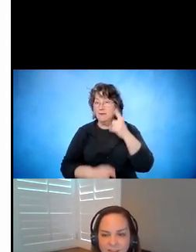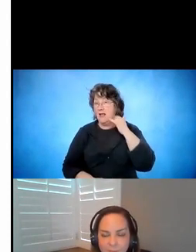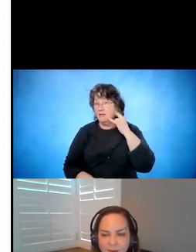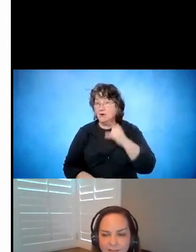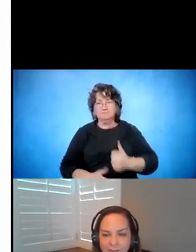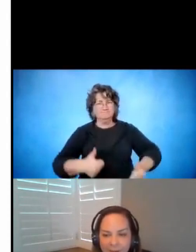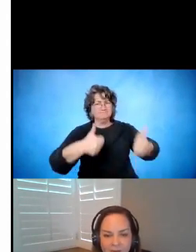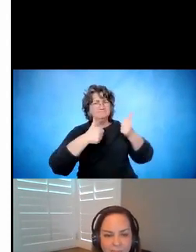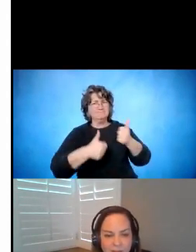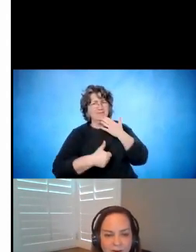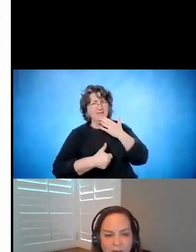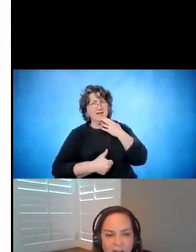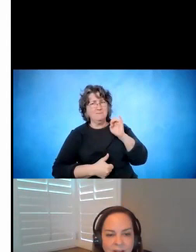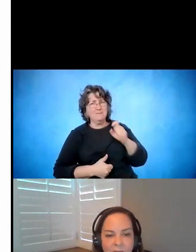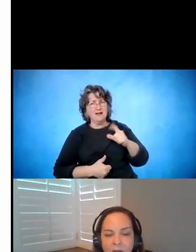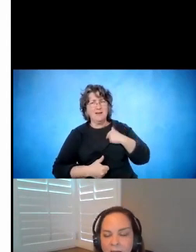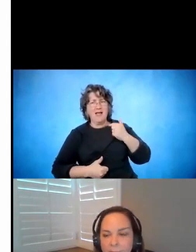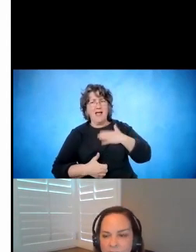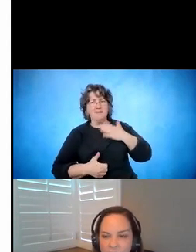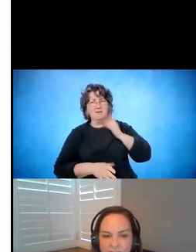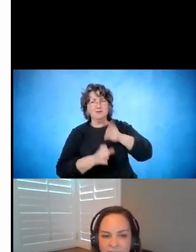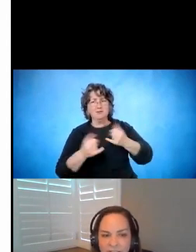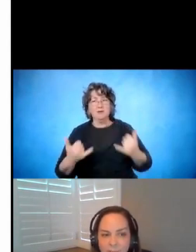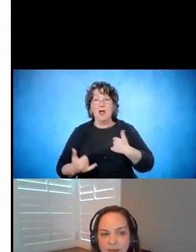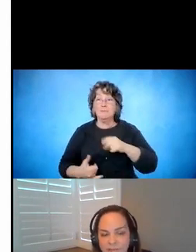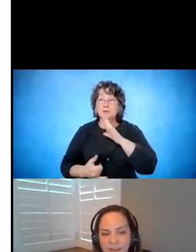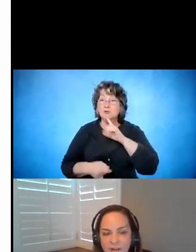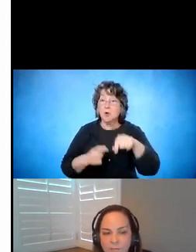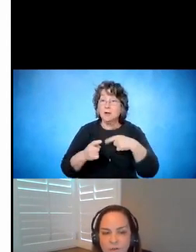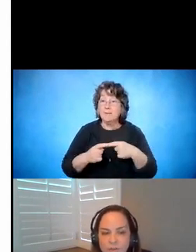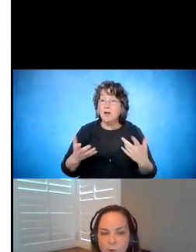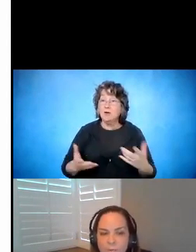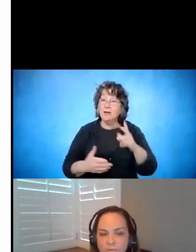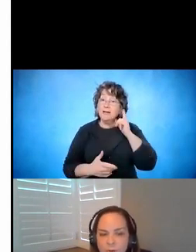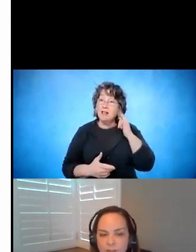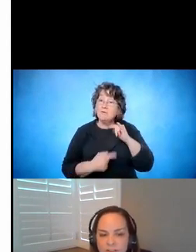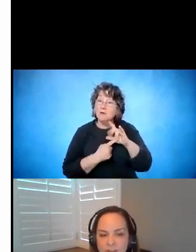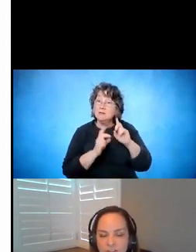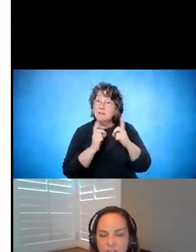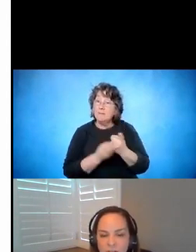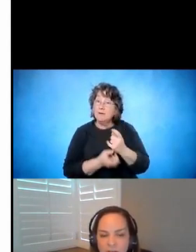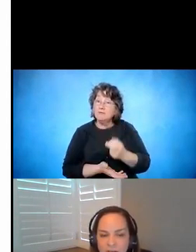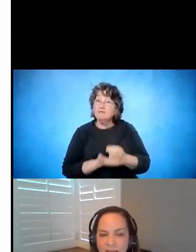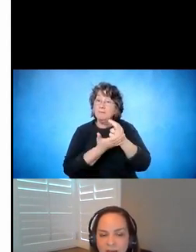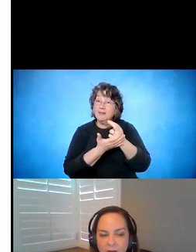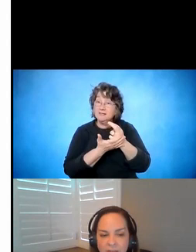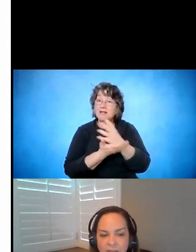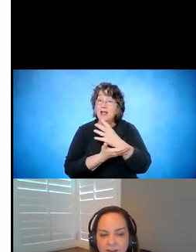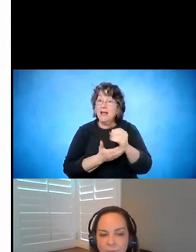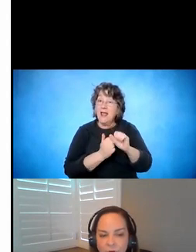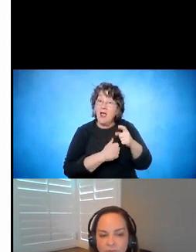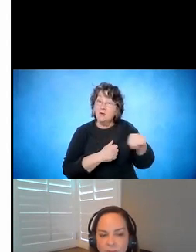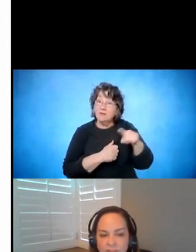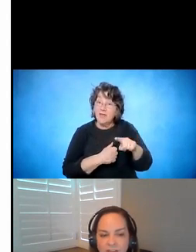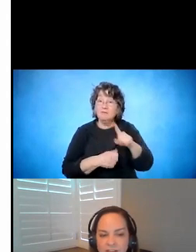right. Thank you, Michael. I'm happy to be here. I'm going to talk today about the California Department of Rehabilitation and how they